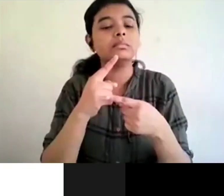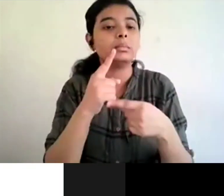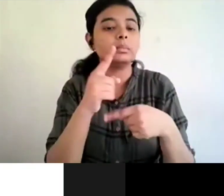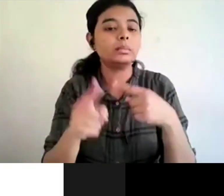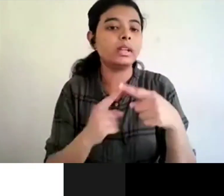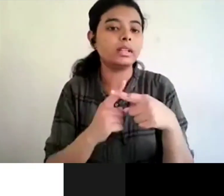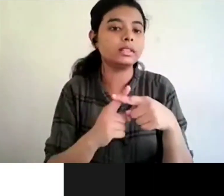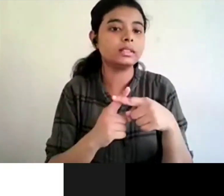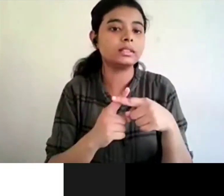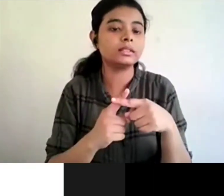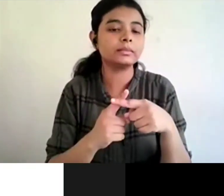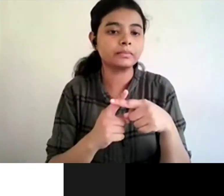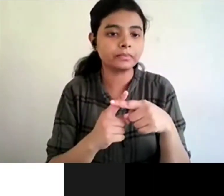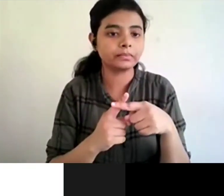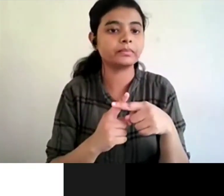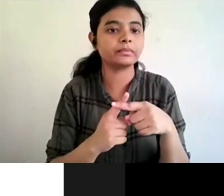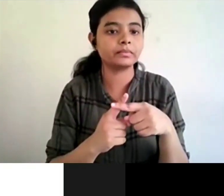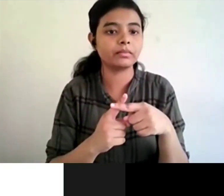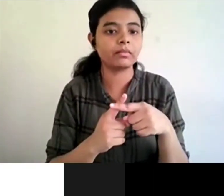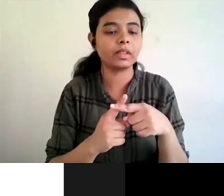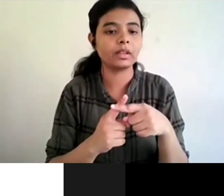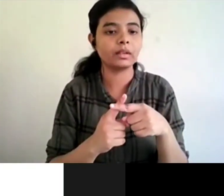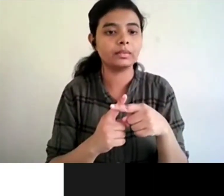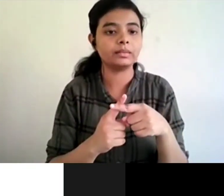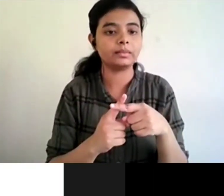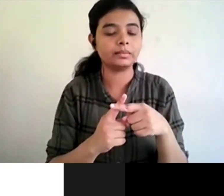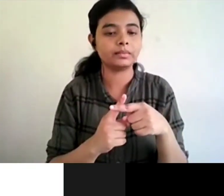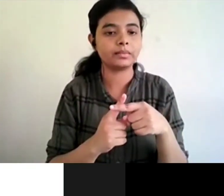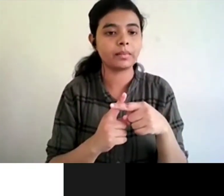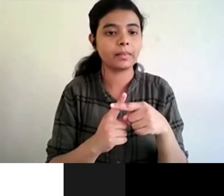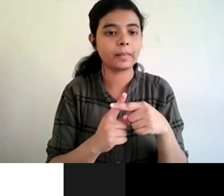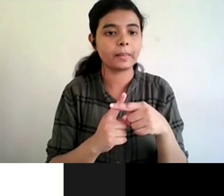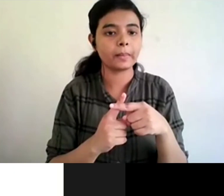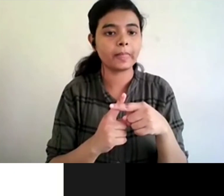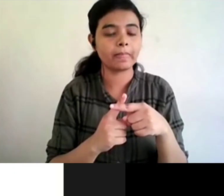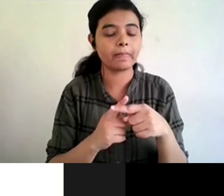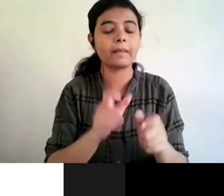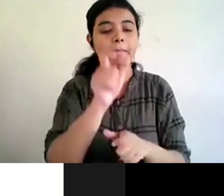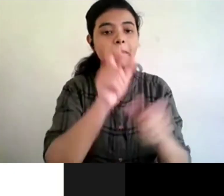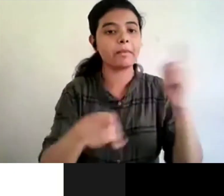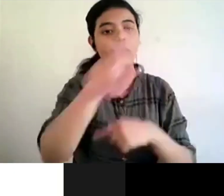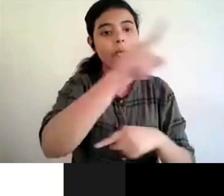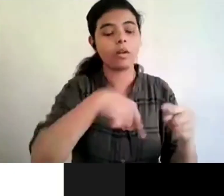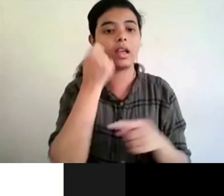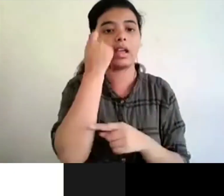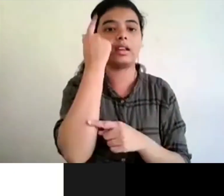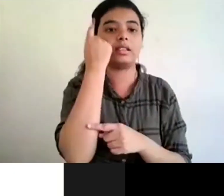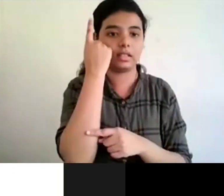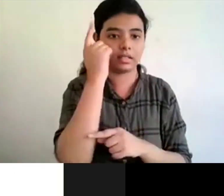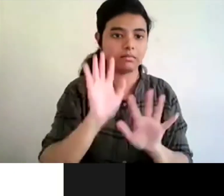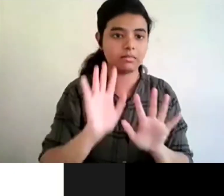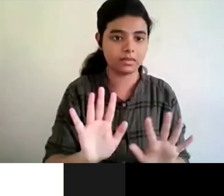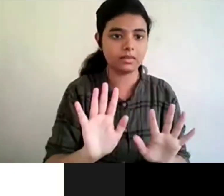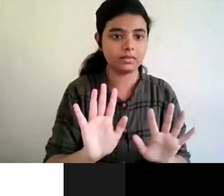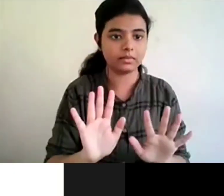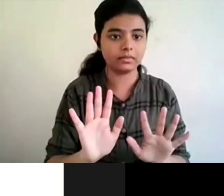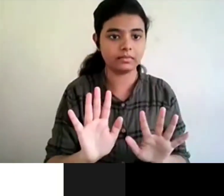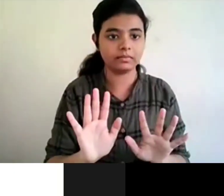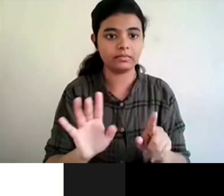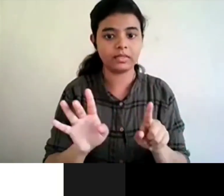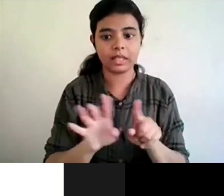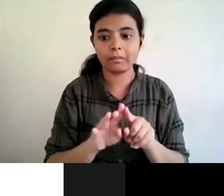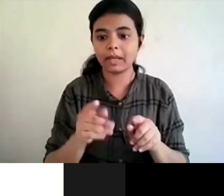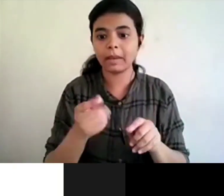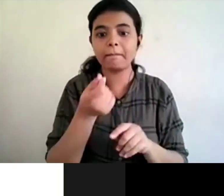the people at uh in larger uh uh society right let's say the people with uh low income